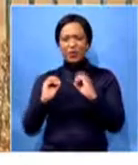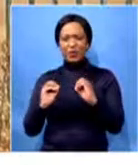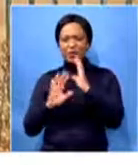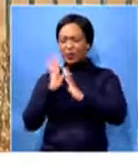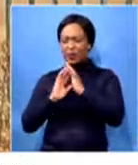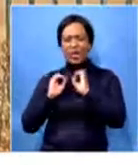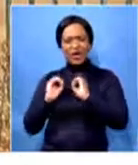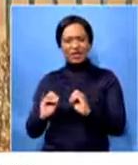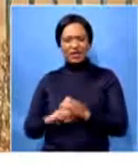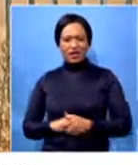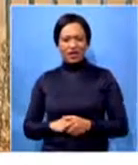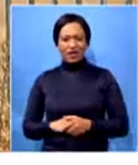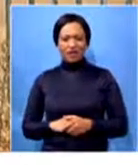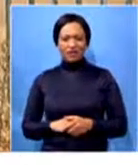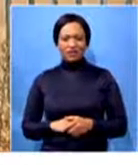offered.